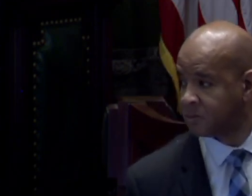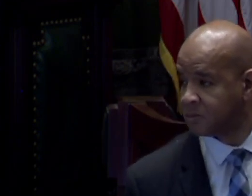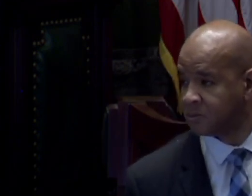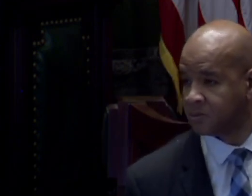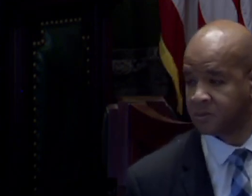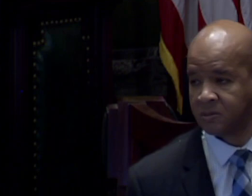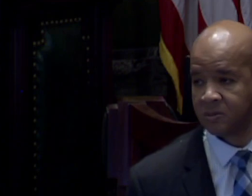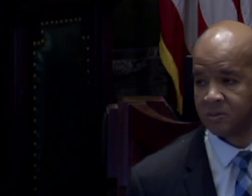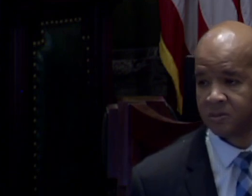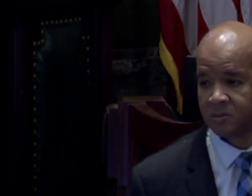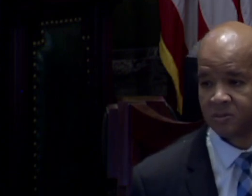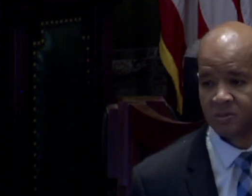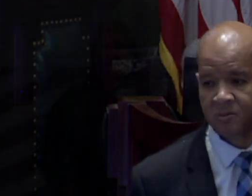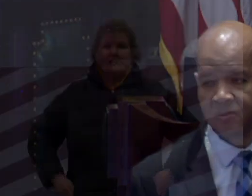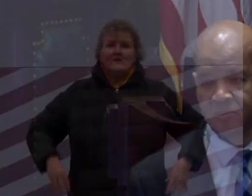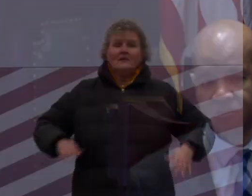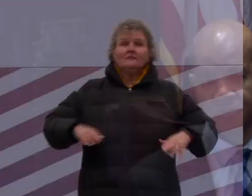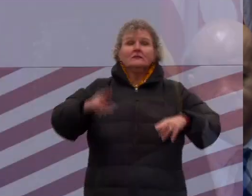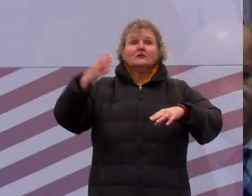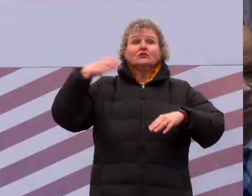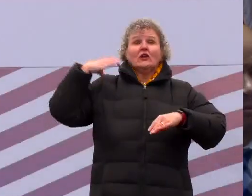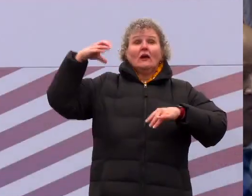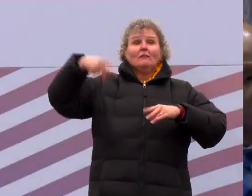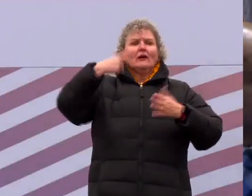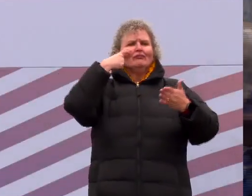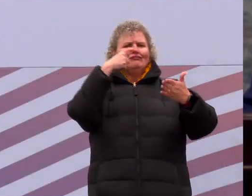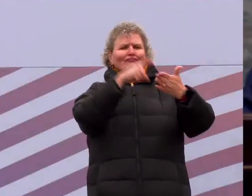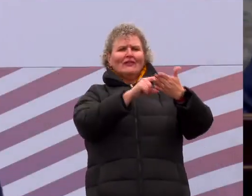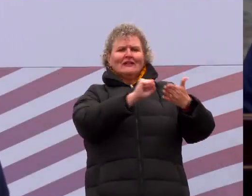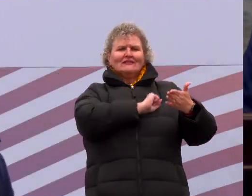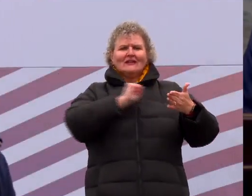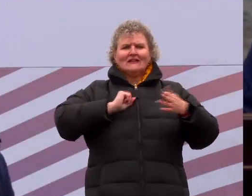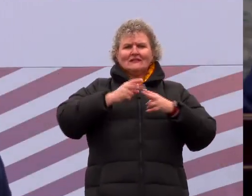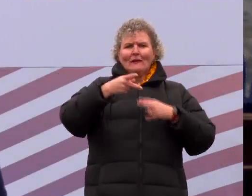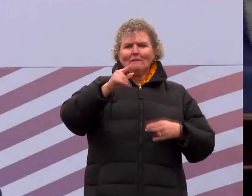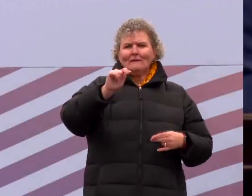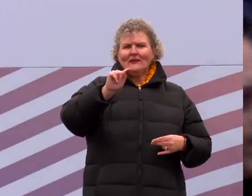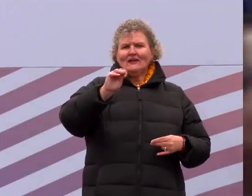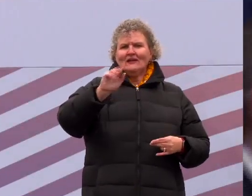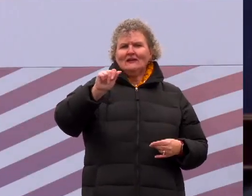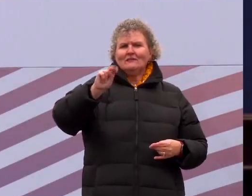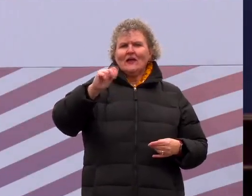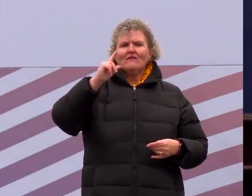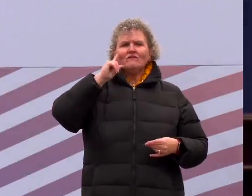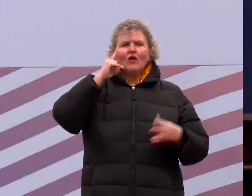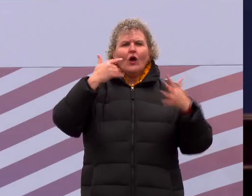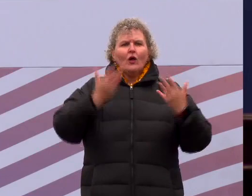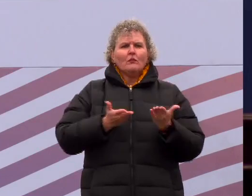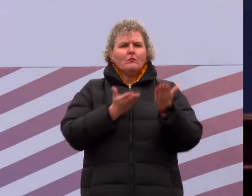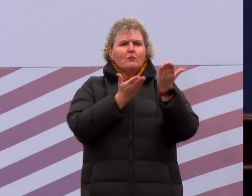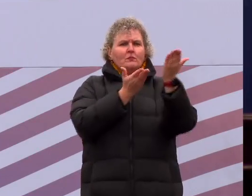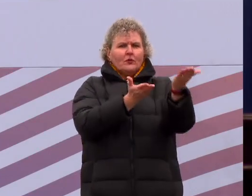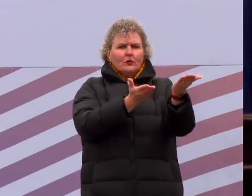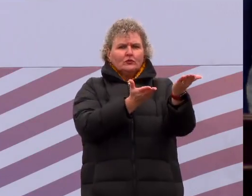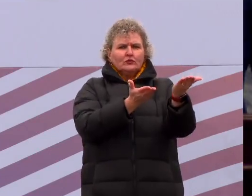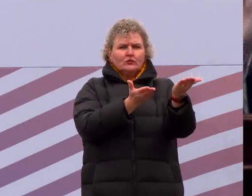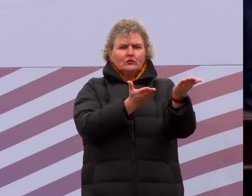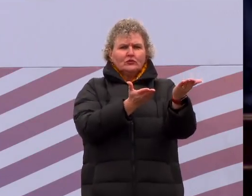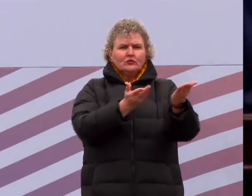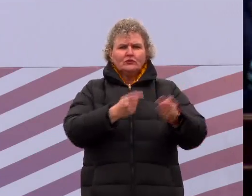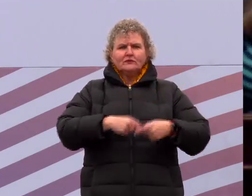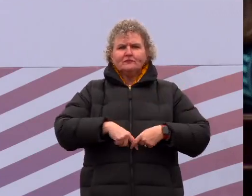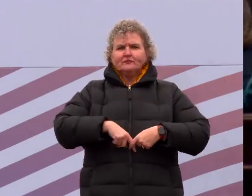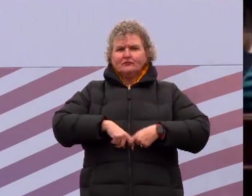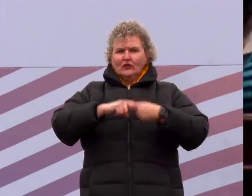The chair recognizes Senator Pittman for a recess motion. Thank you, Madam President. Madam President, I move that the Senate